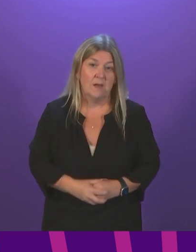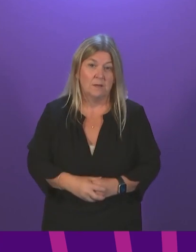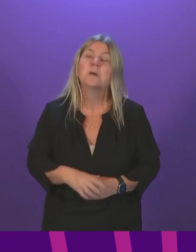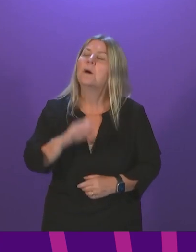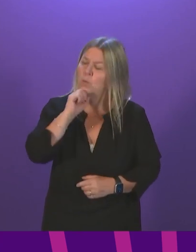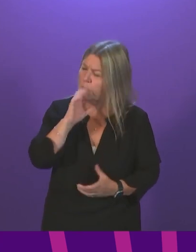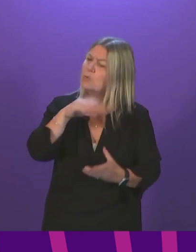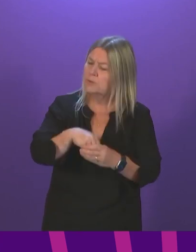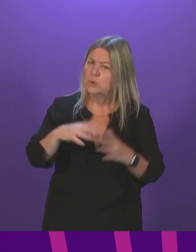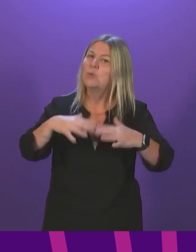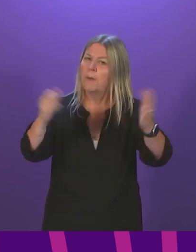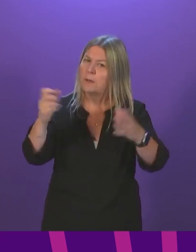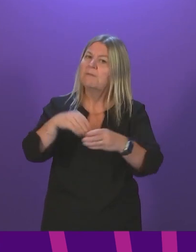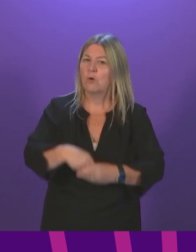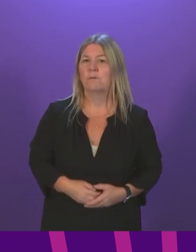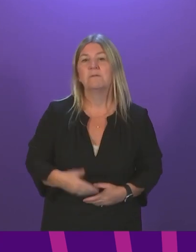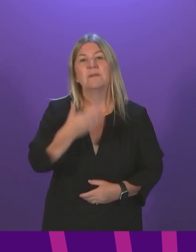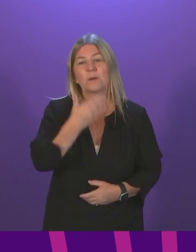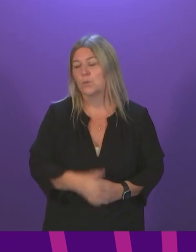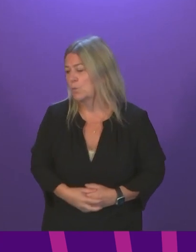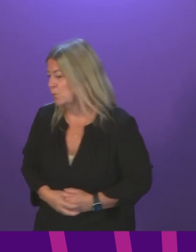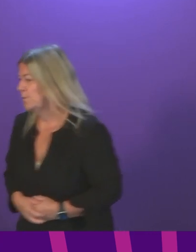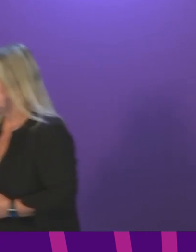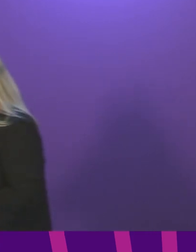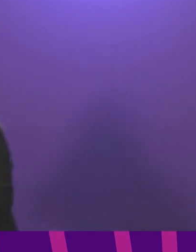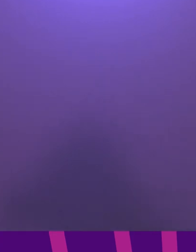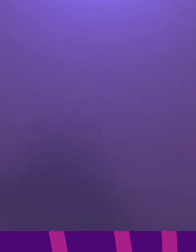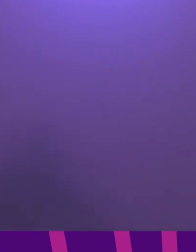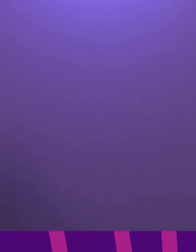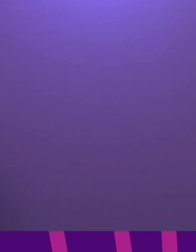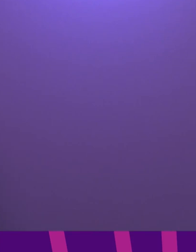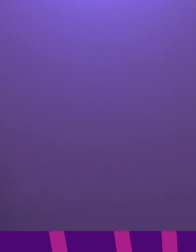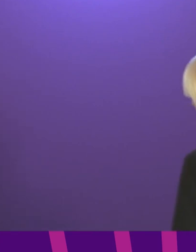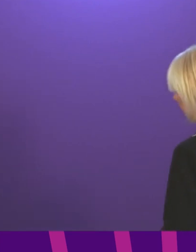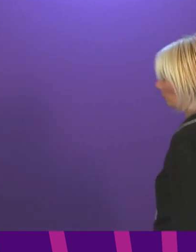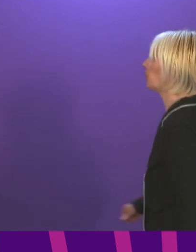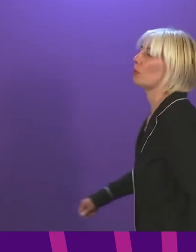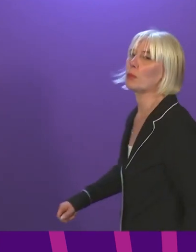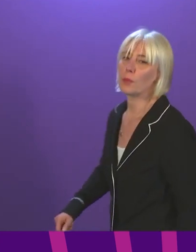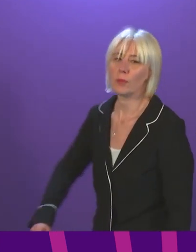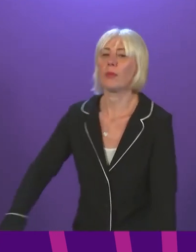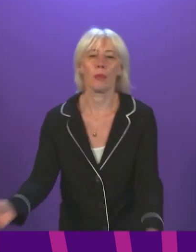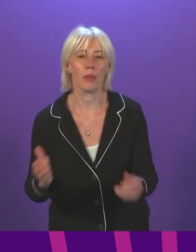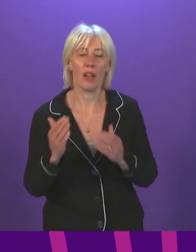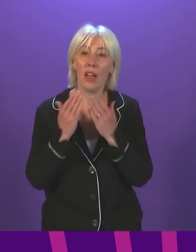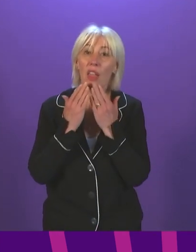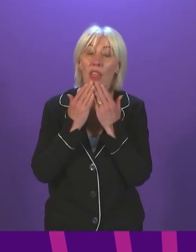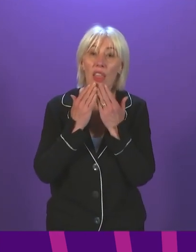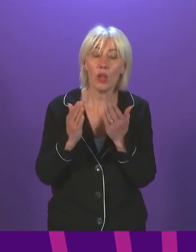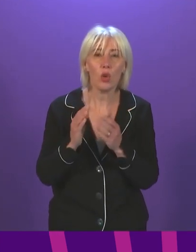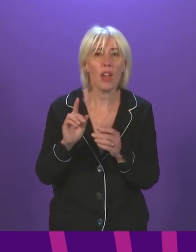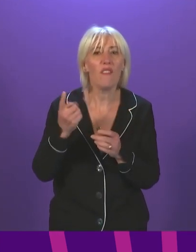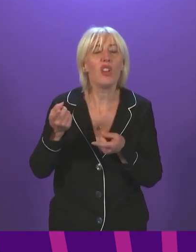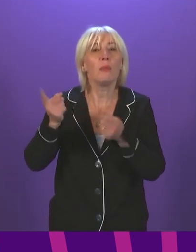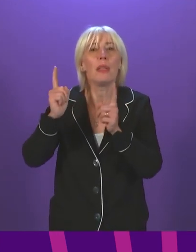fully in the detail of it. Stuart McMillan to be followed by Sharon Dowie. Thank you very much. Can the First Minister provide an